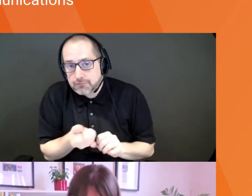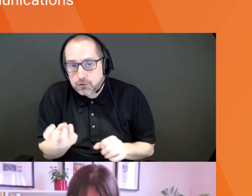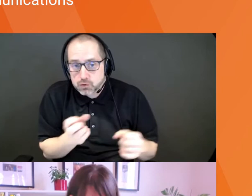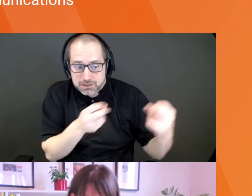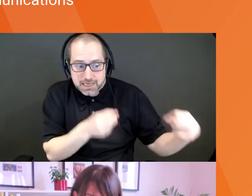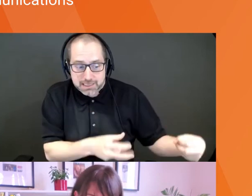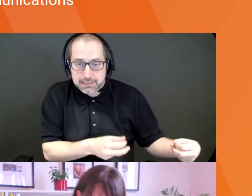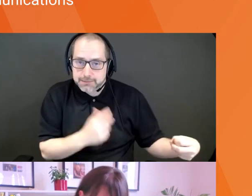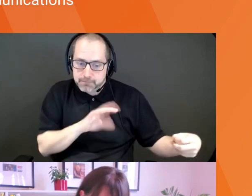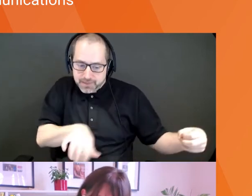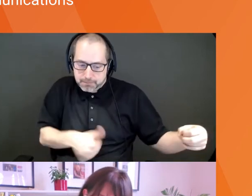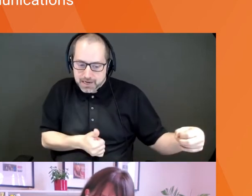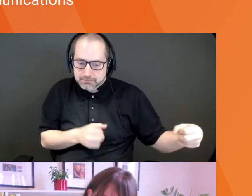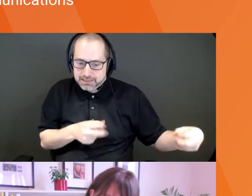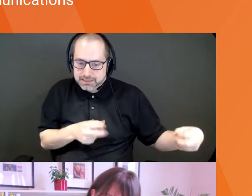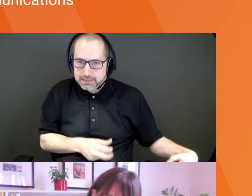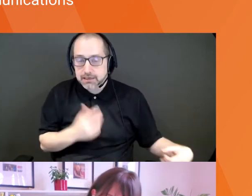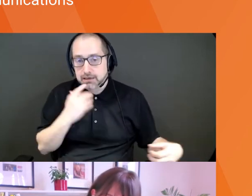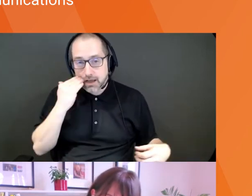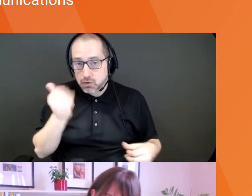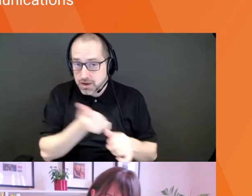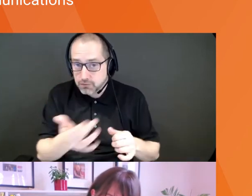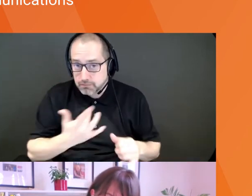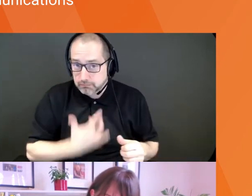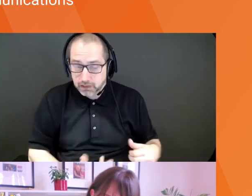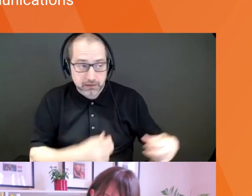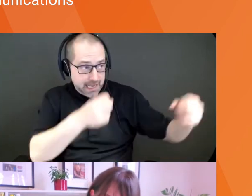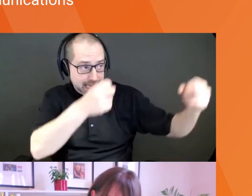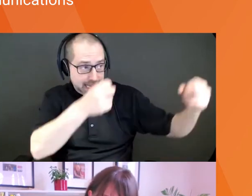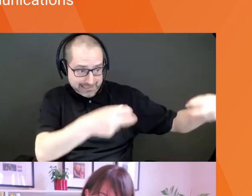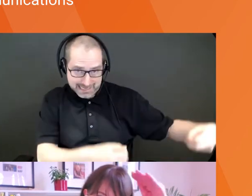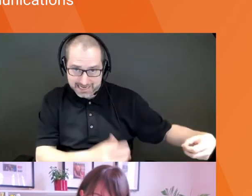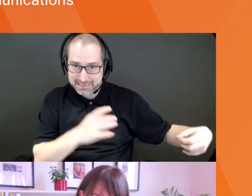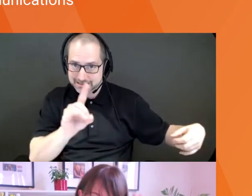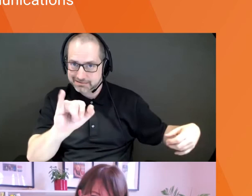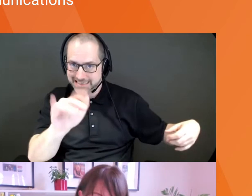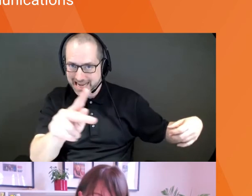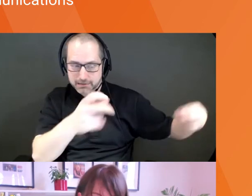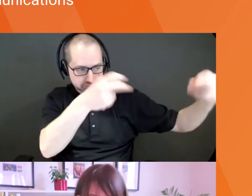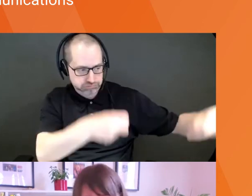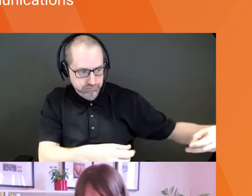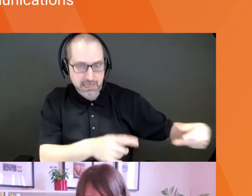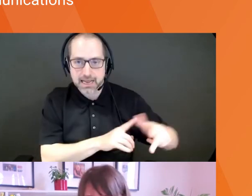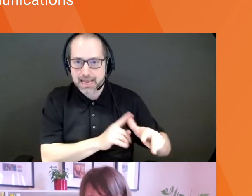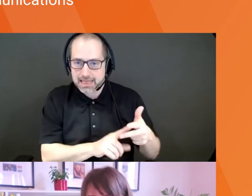and then has about 10 slides underneath it, which is their appendix that they just fly up.